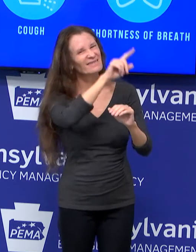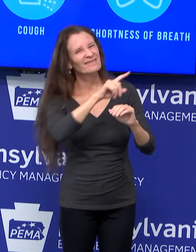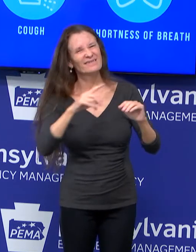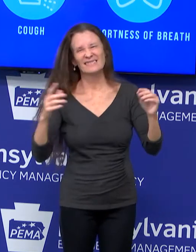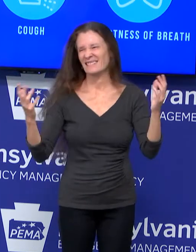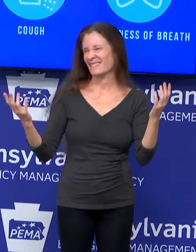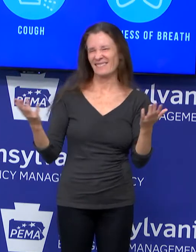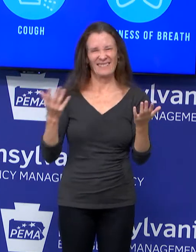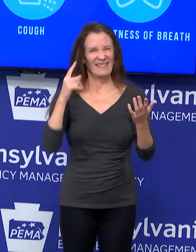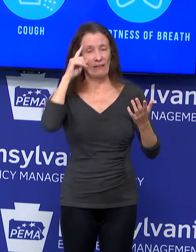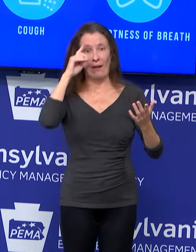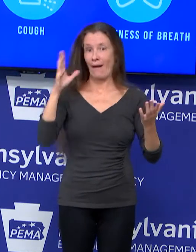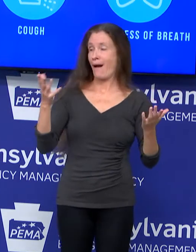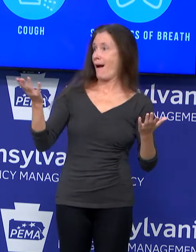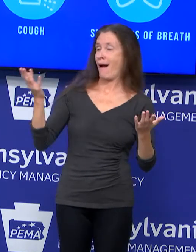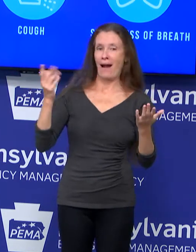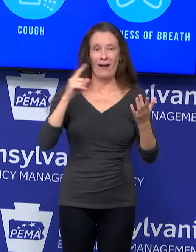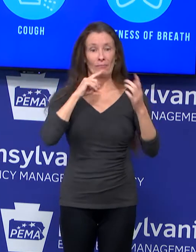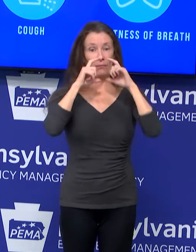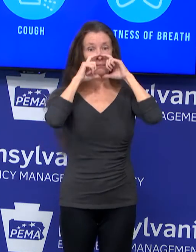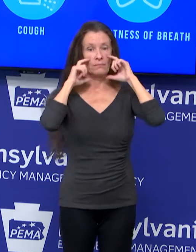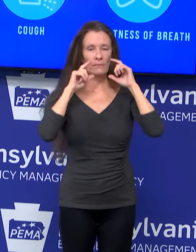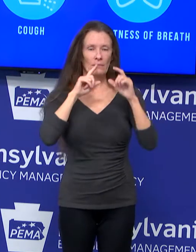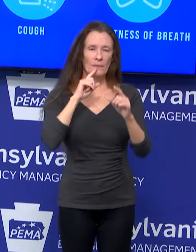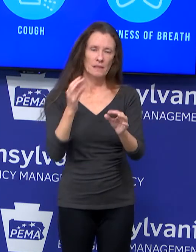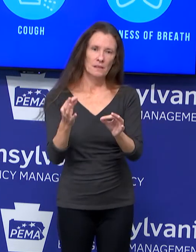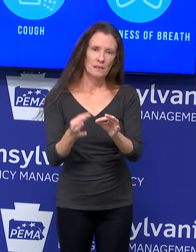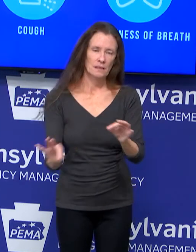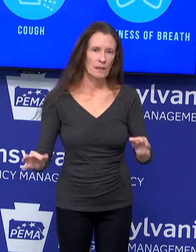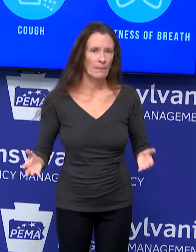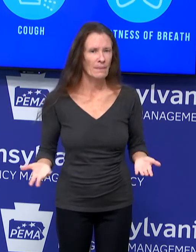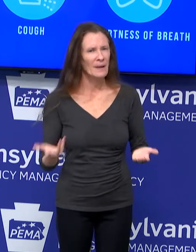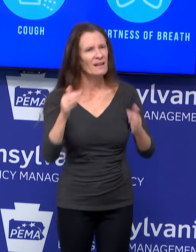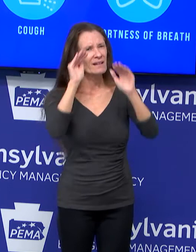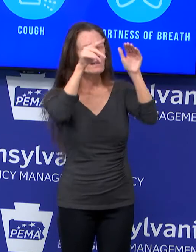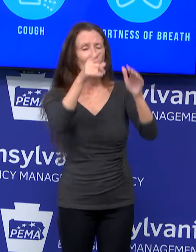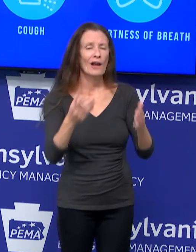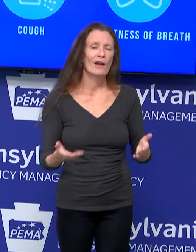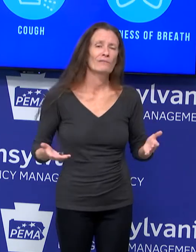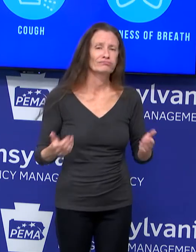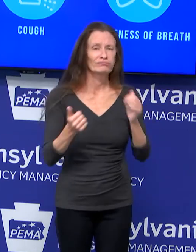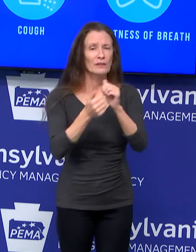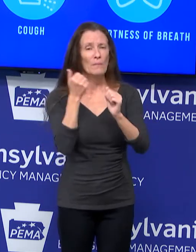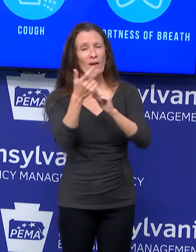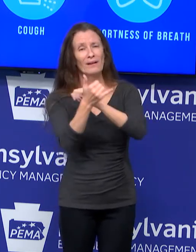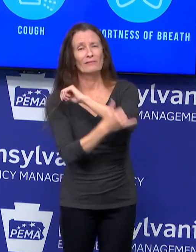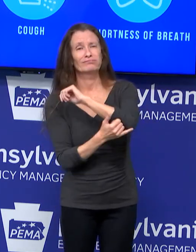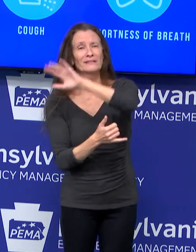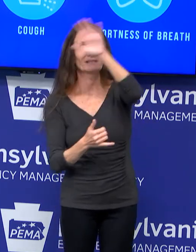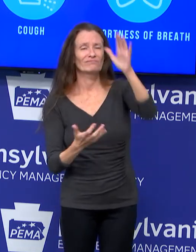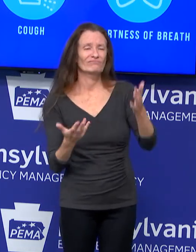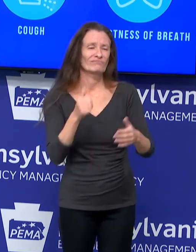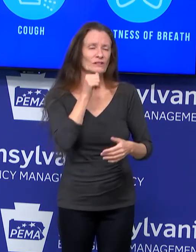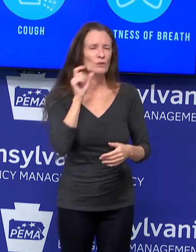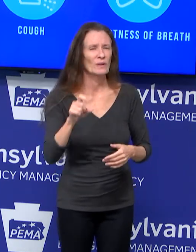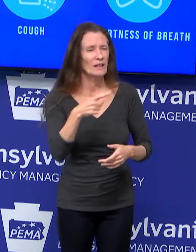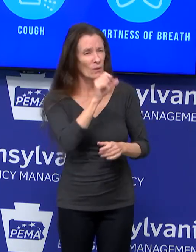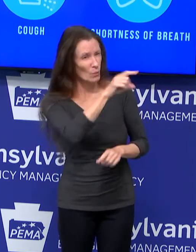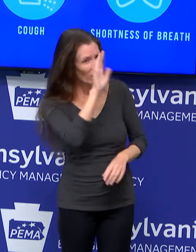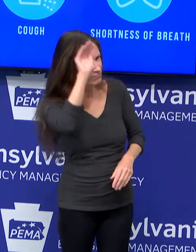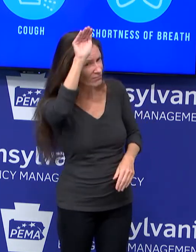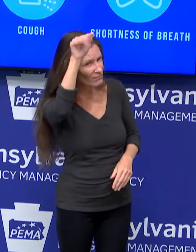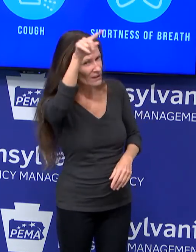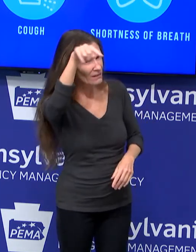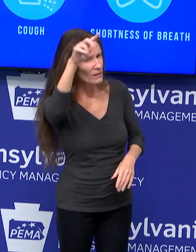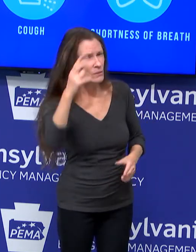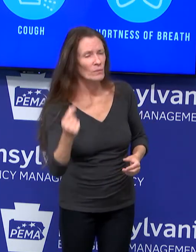but people are not doing it and they're reinforcing that behavior with one another. Sure. So we have some specific reach out to counties called our